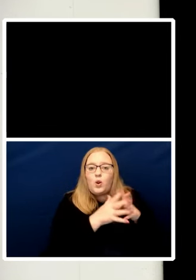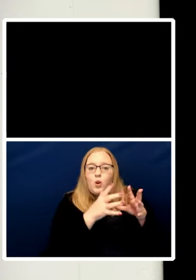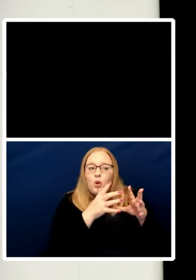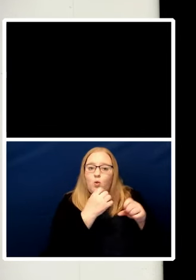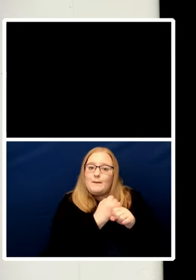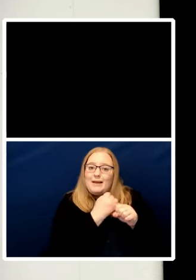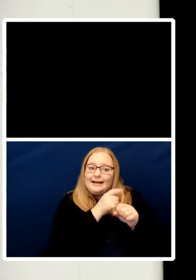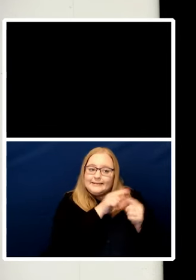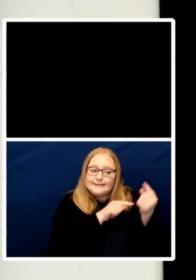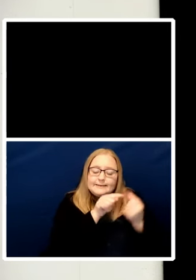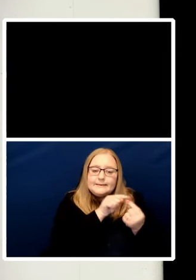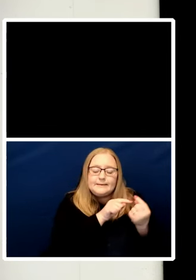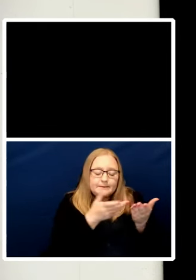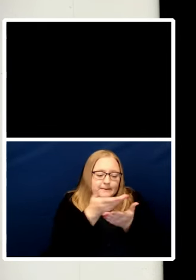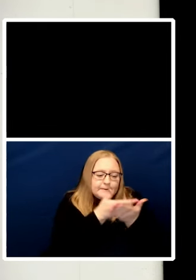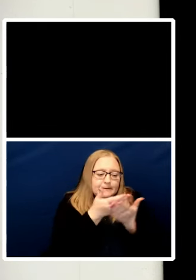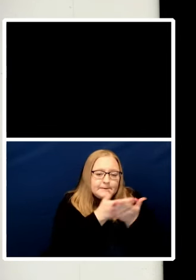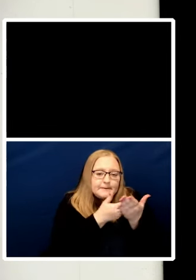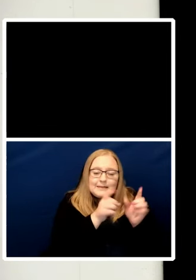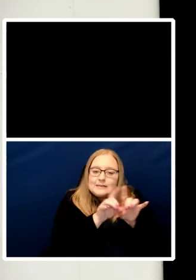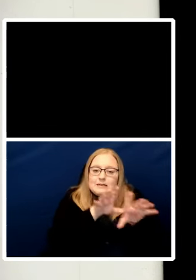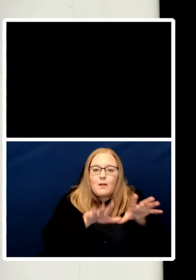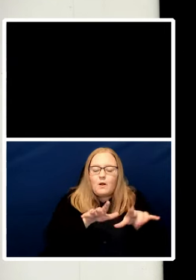but on behalf of all children.